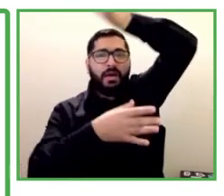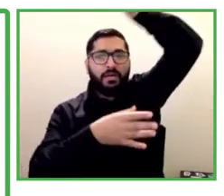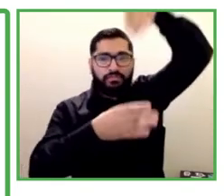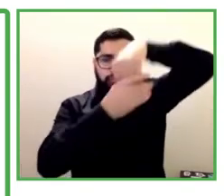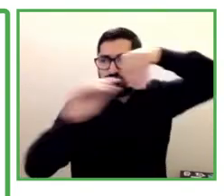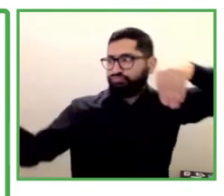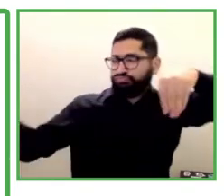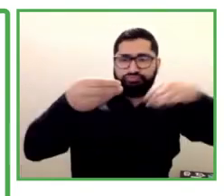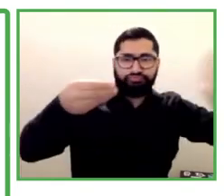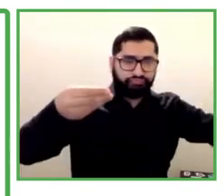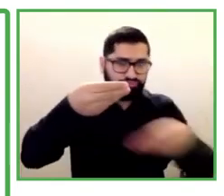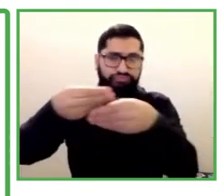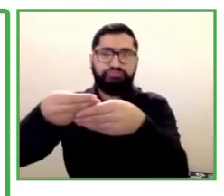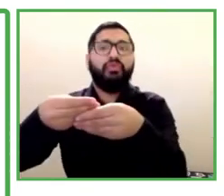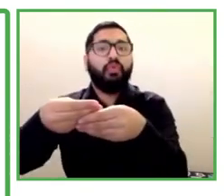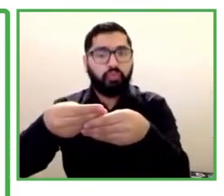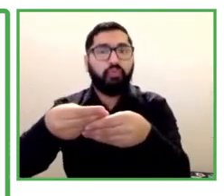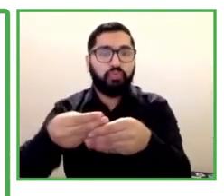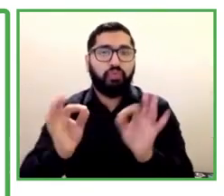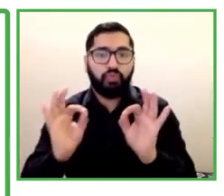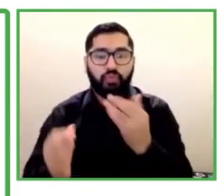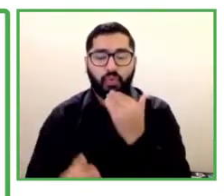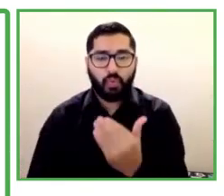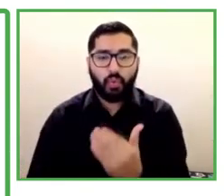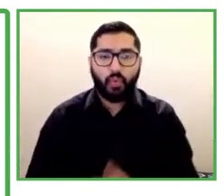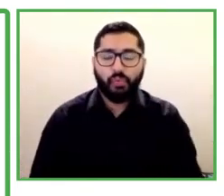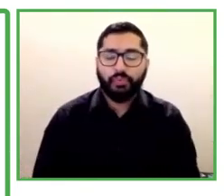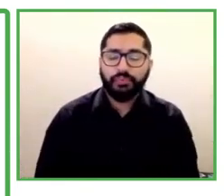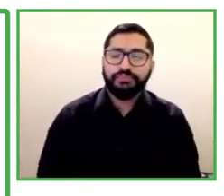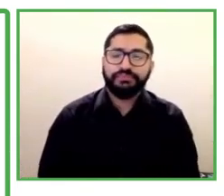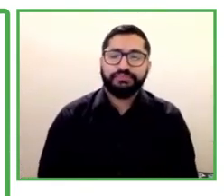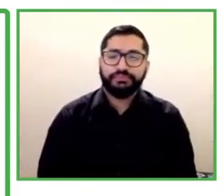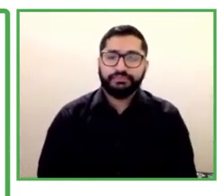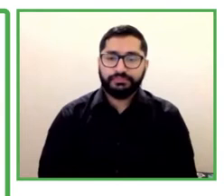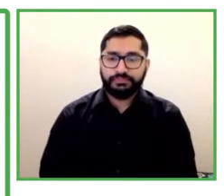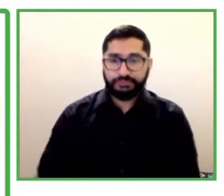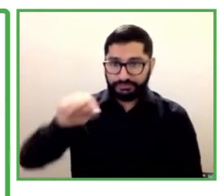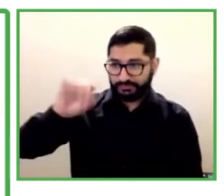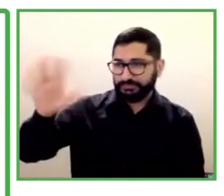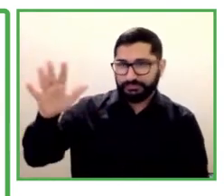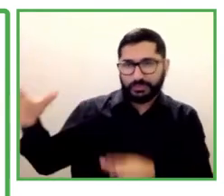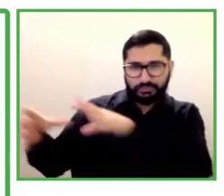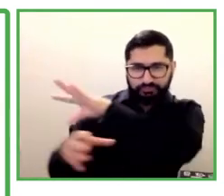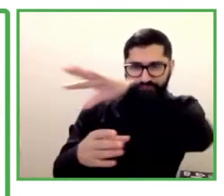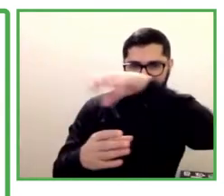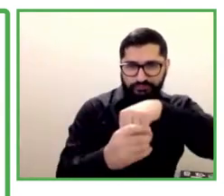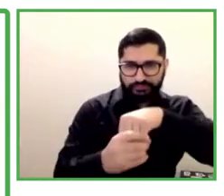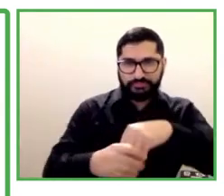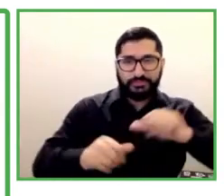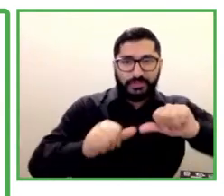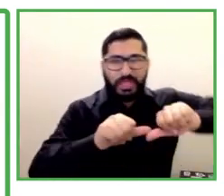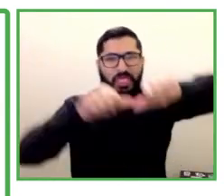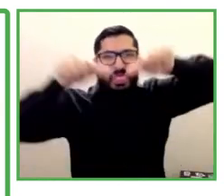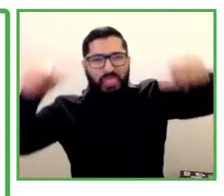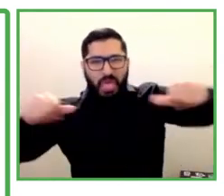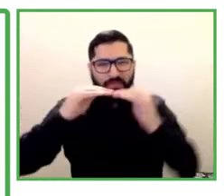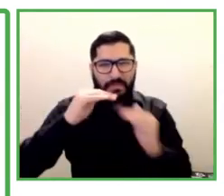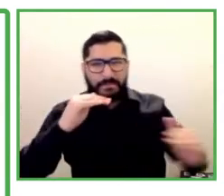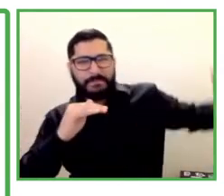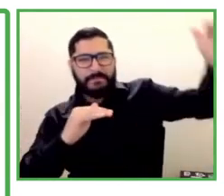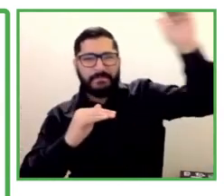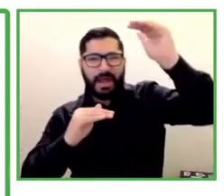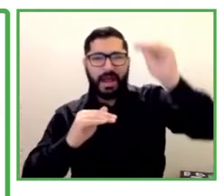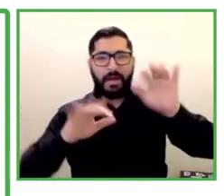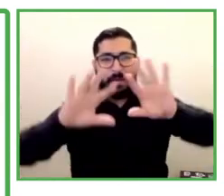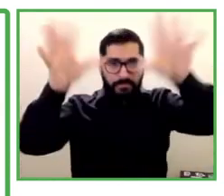average. The SROI was high because of the massive impact that Pride has on the community. We